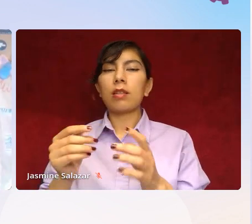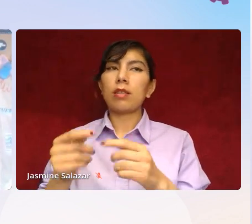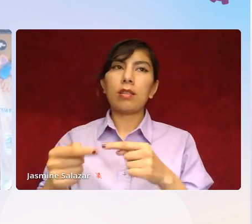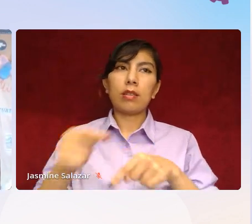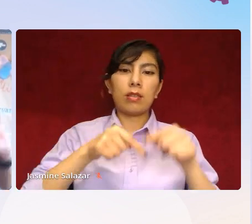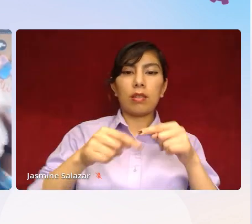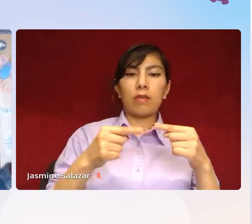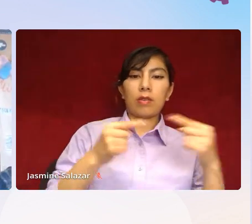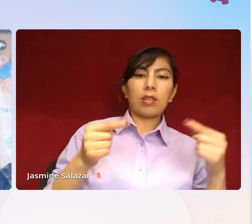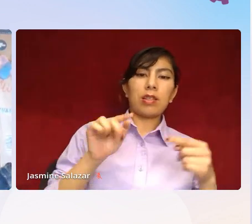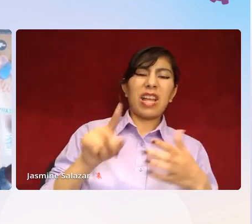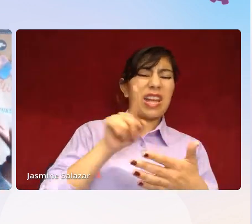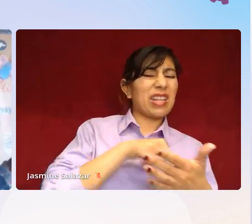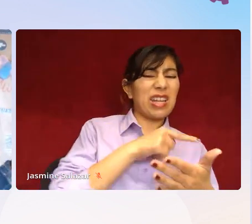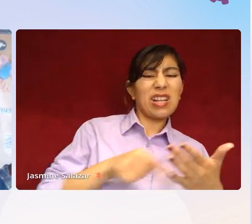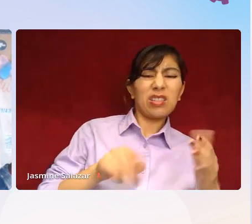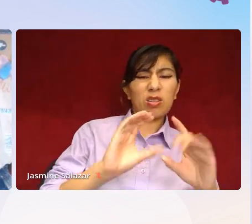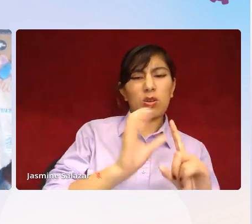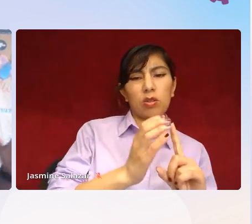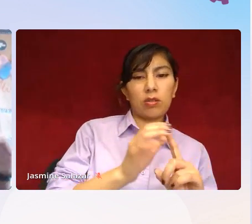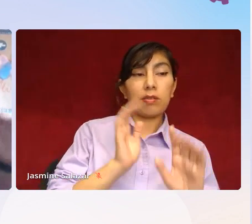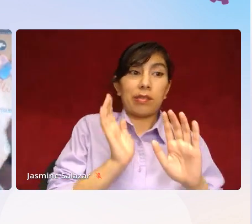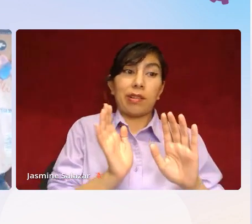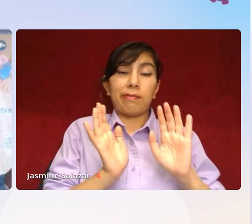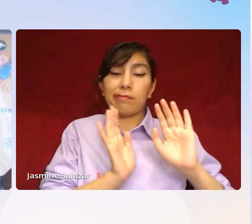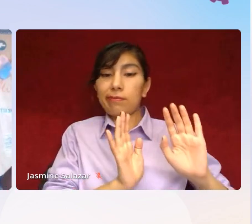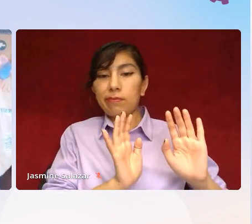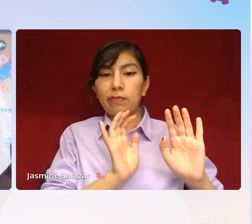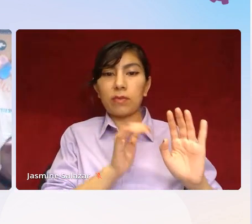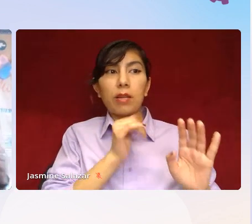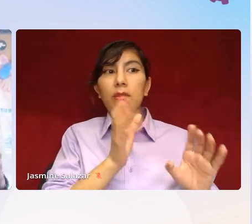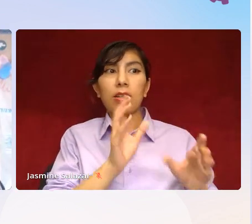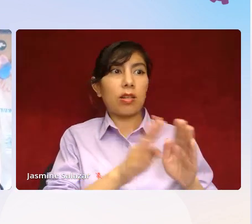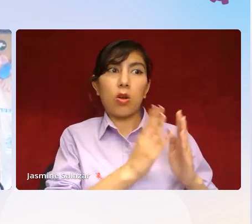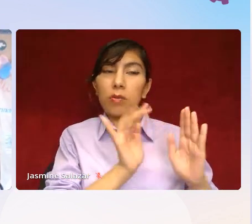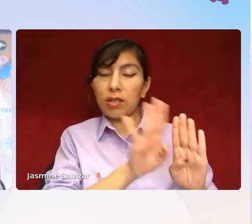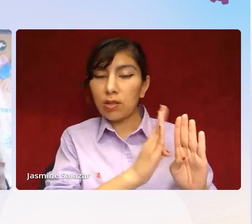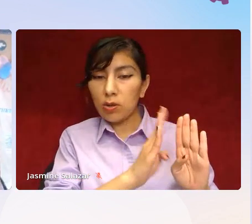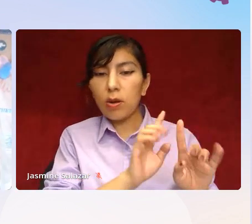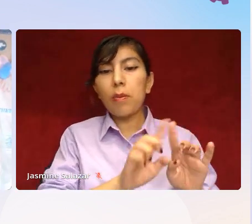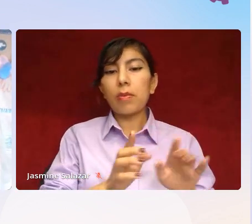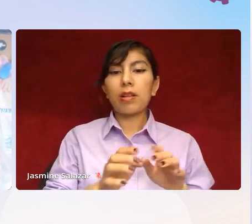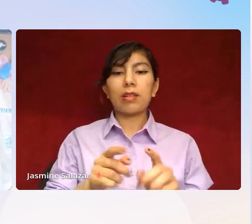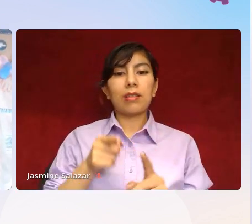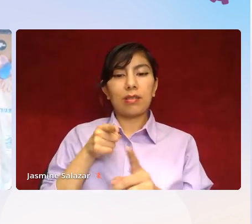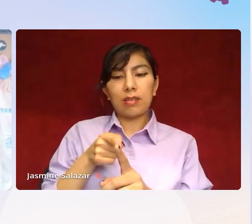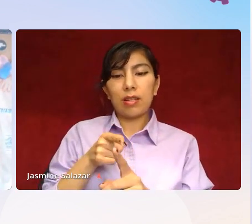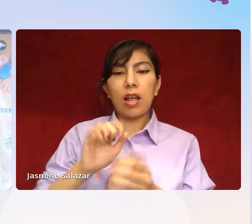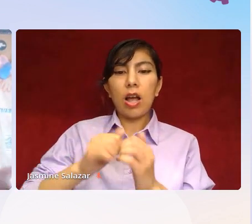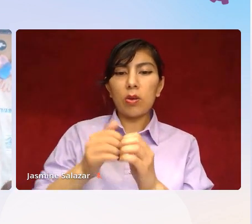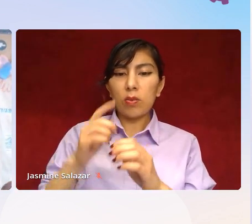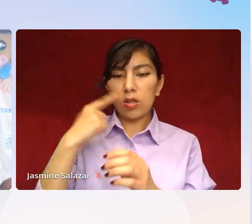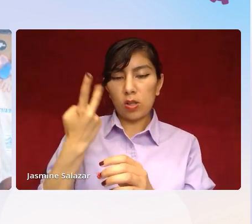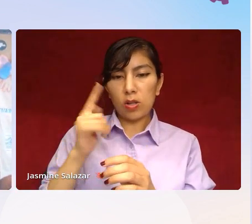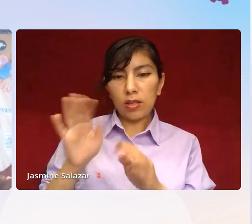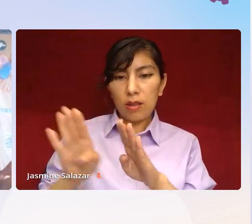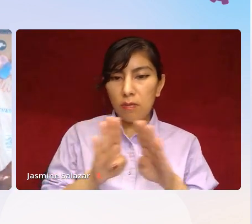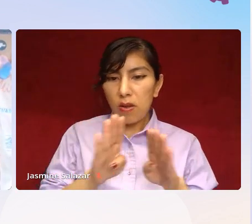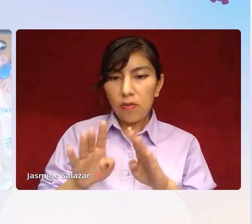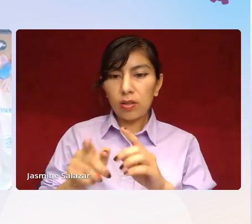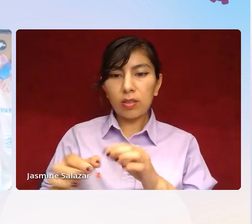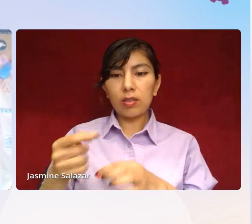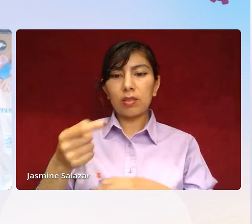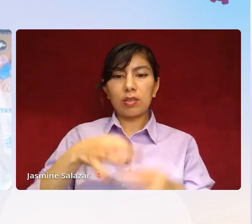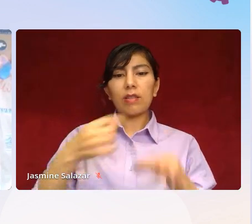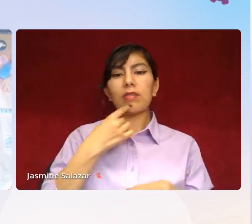cancel culture and some people, hey, that's, you know, I'm not even going open that door. But essentially, like, how do we look at the behavior instead of saying,